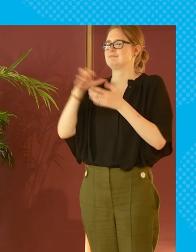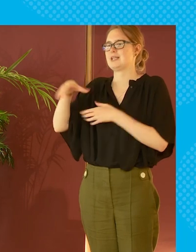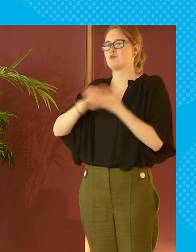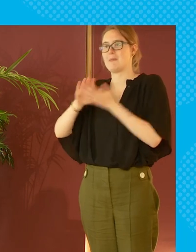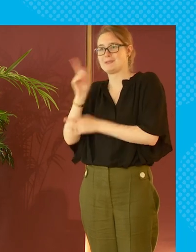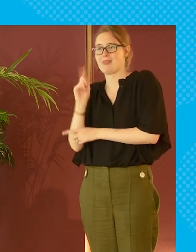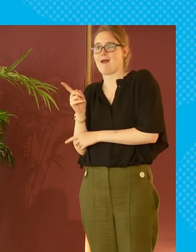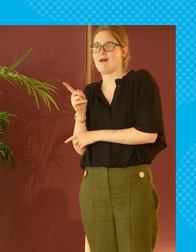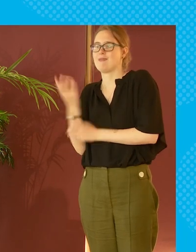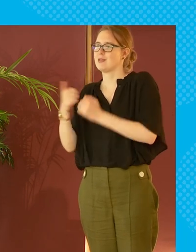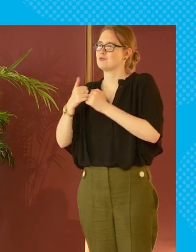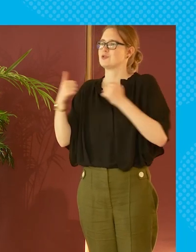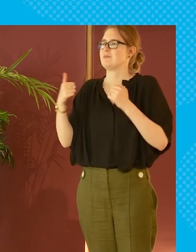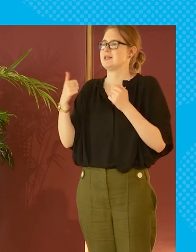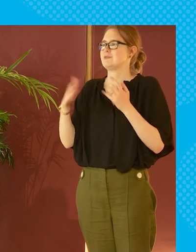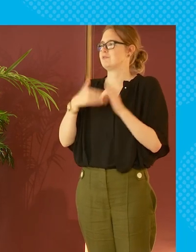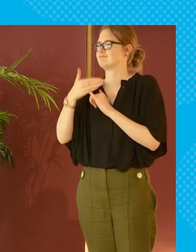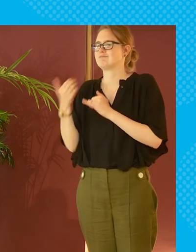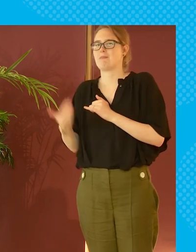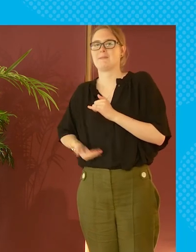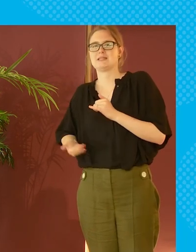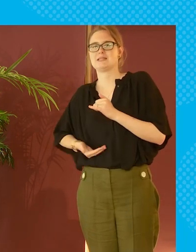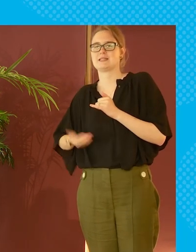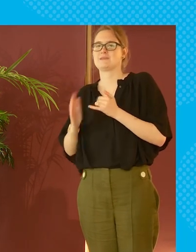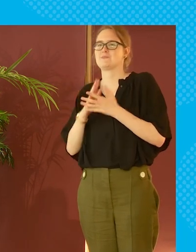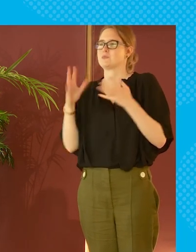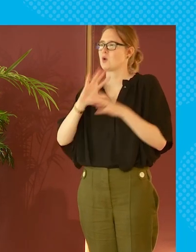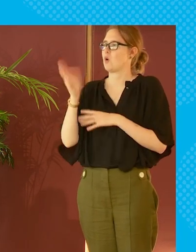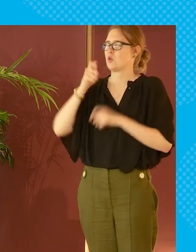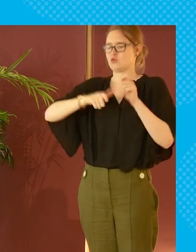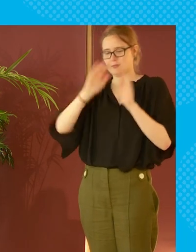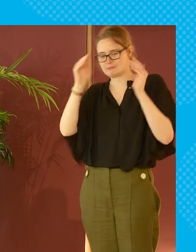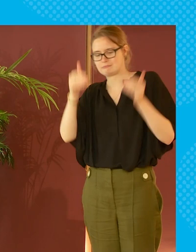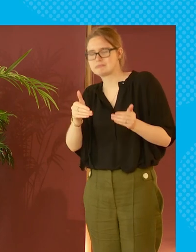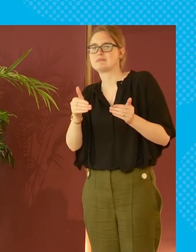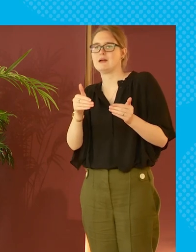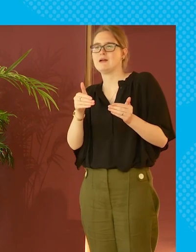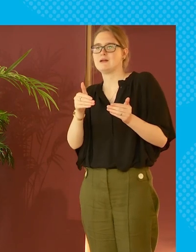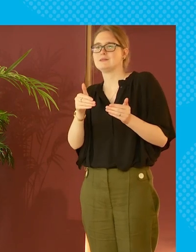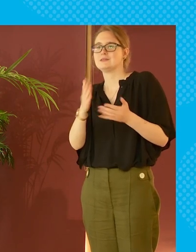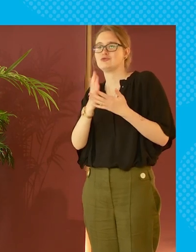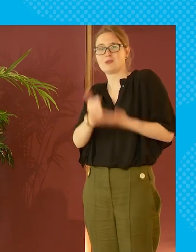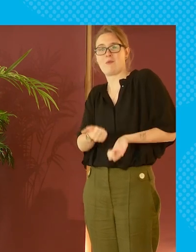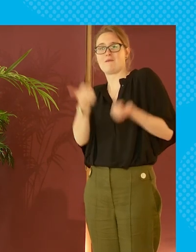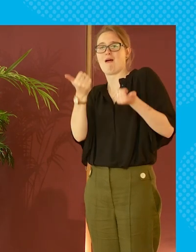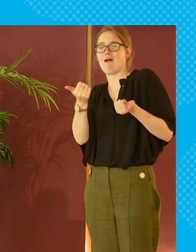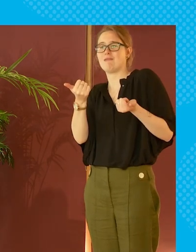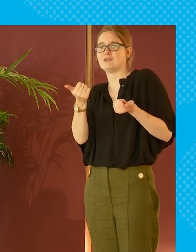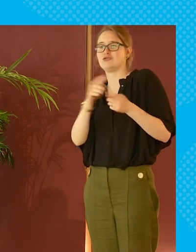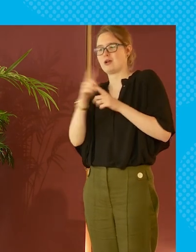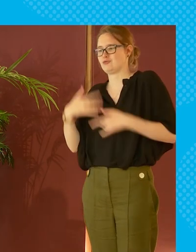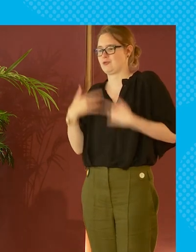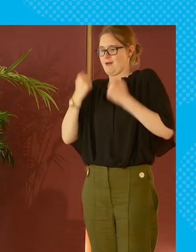to be and then there's space for philanthropy business all of these kind of things to go and all the human endeavor that you know is frankly more